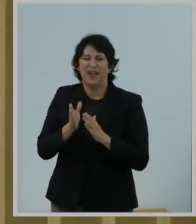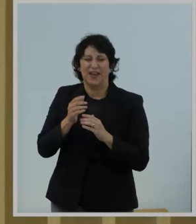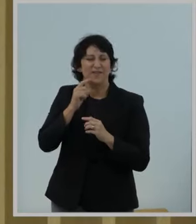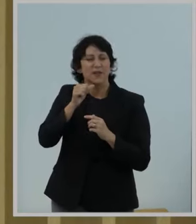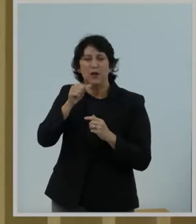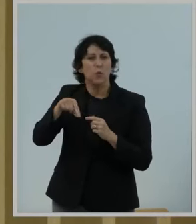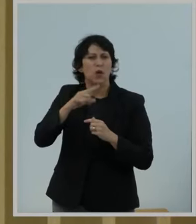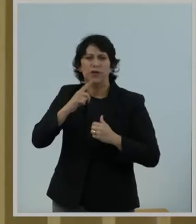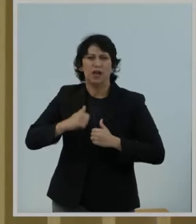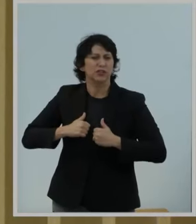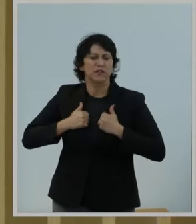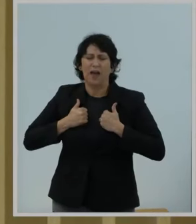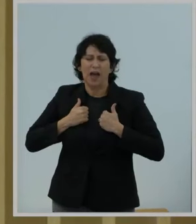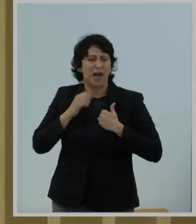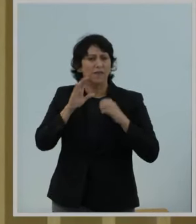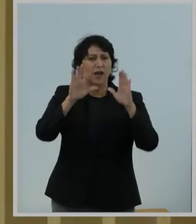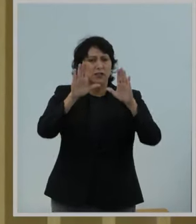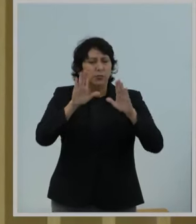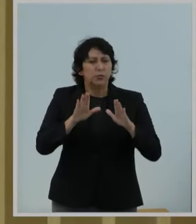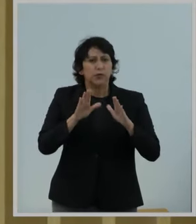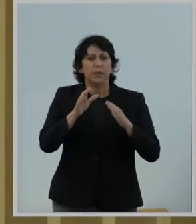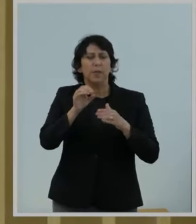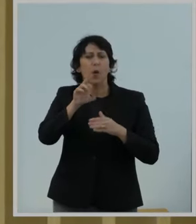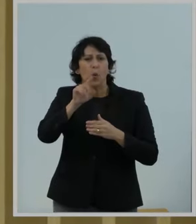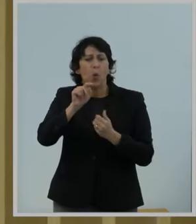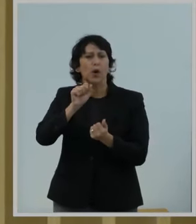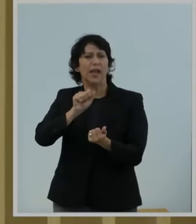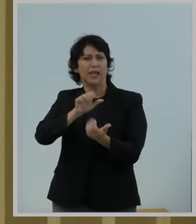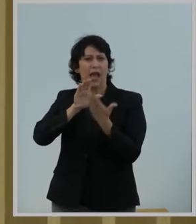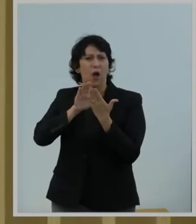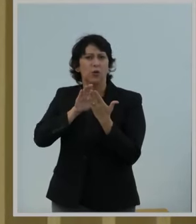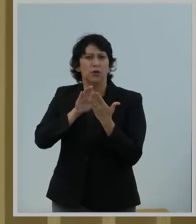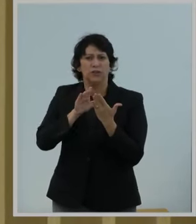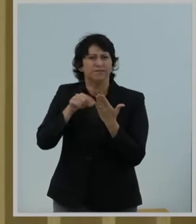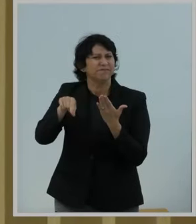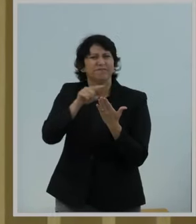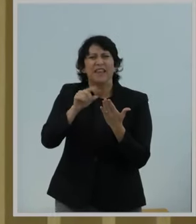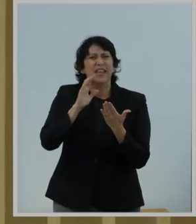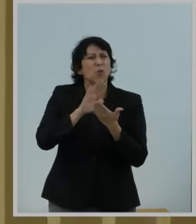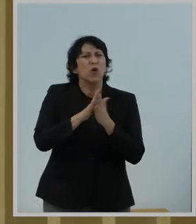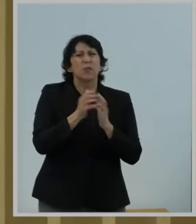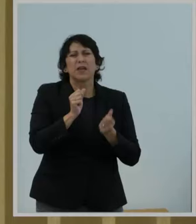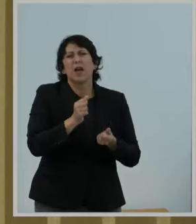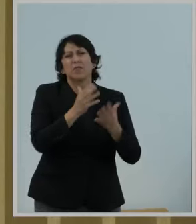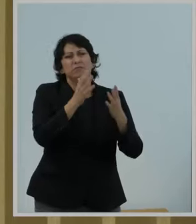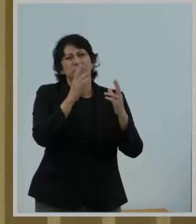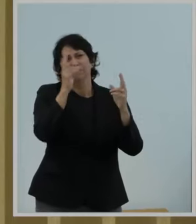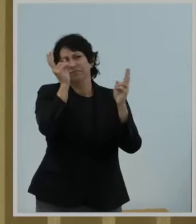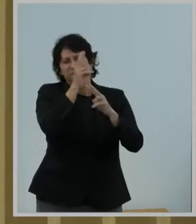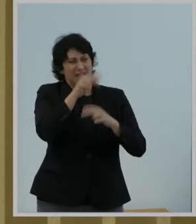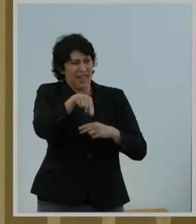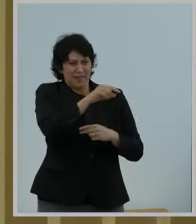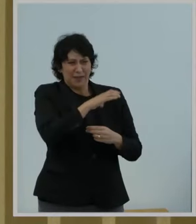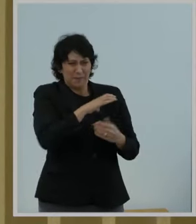encounter with the major questions doctrine. It will be folly for the commission in Congress to assume otherwise.